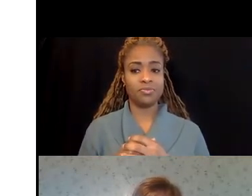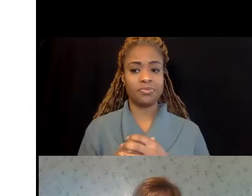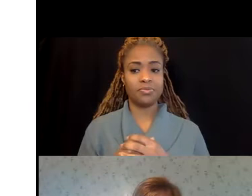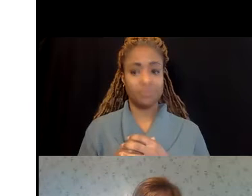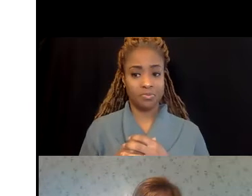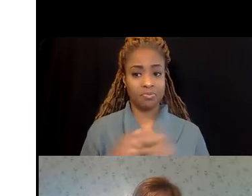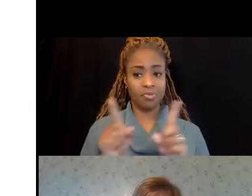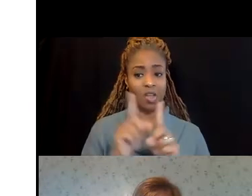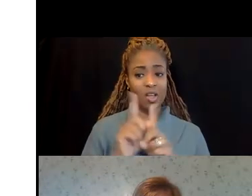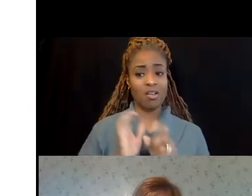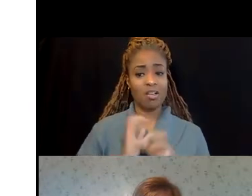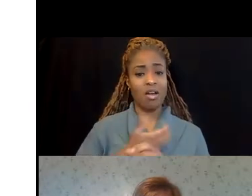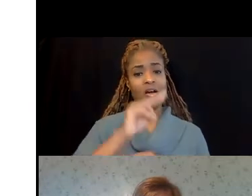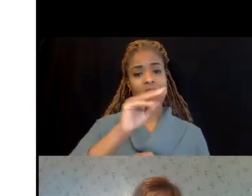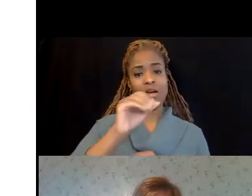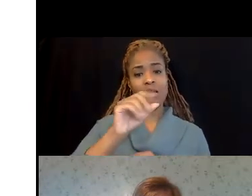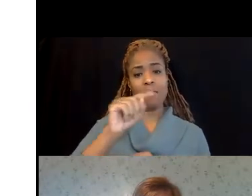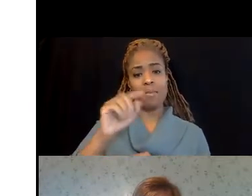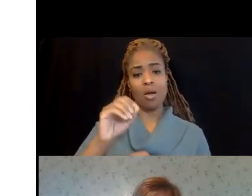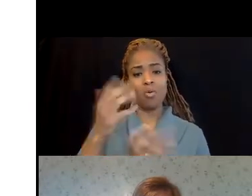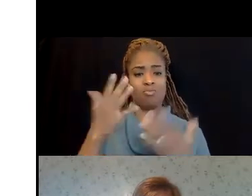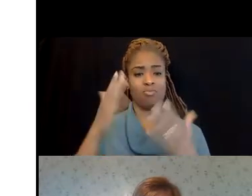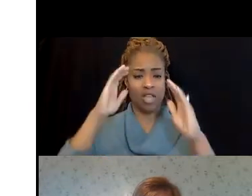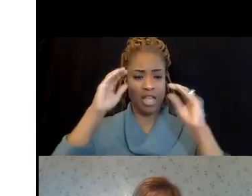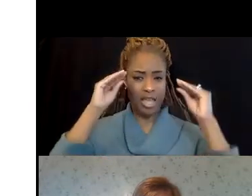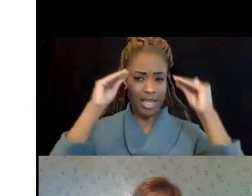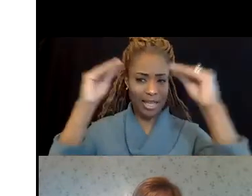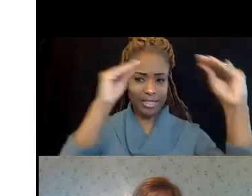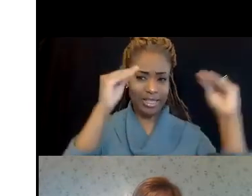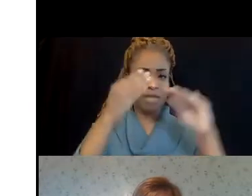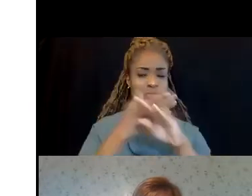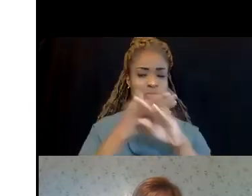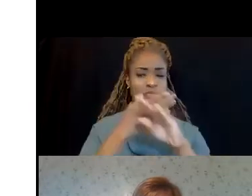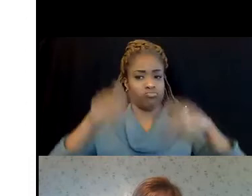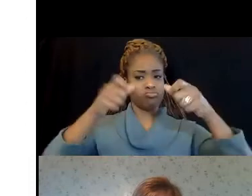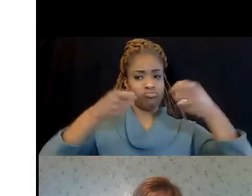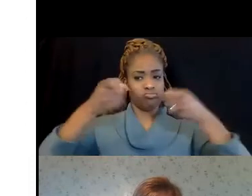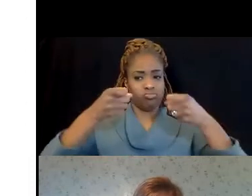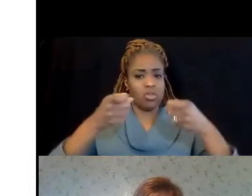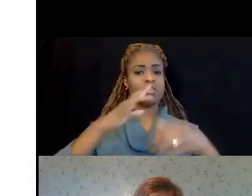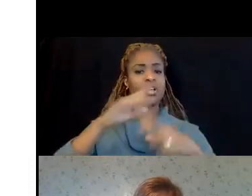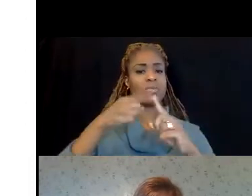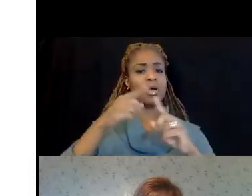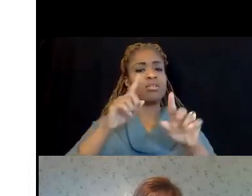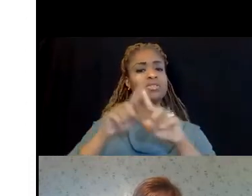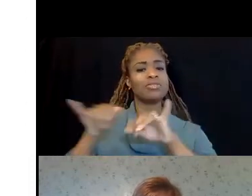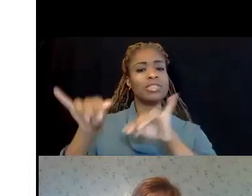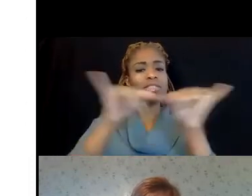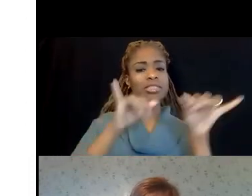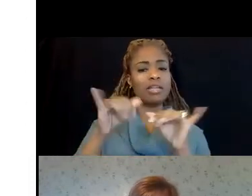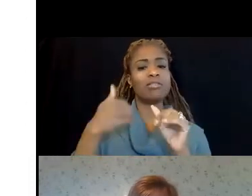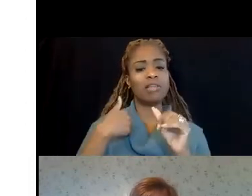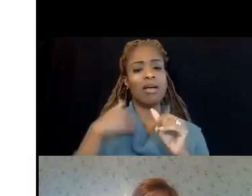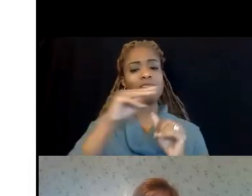Also, our motto is to educate before we regulate. We're going to talk about a number of standards that we have in MIOSHA that